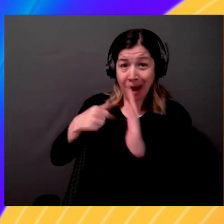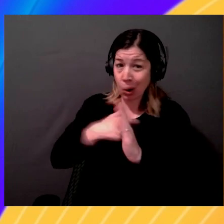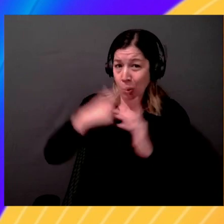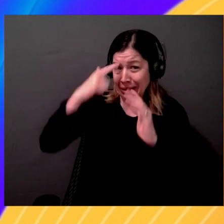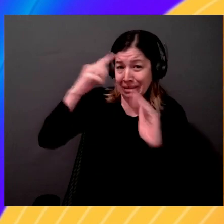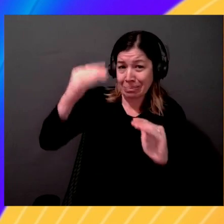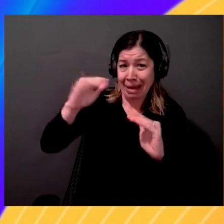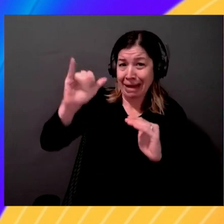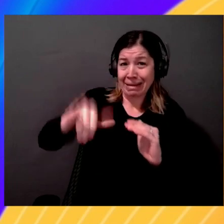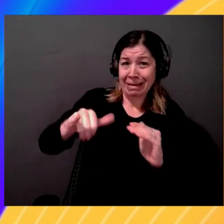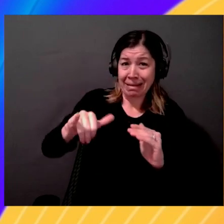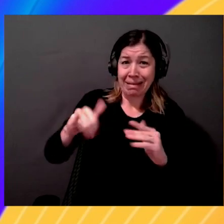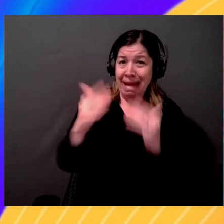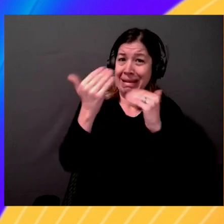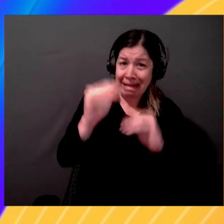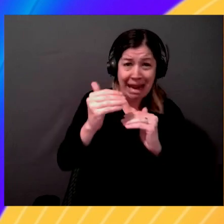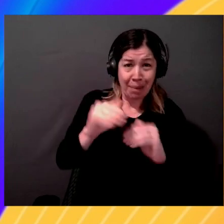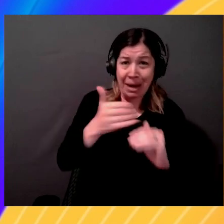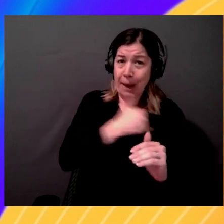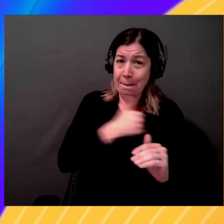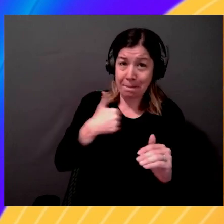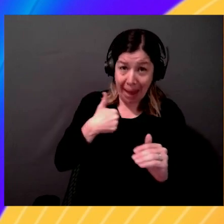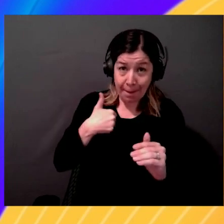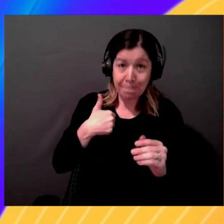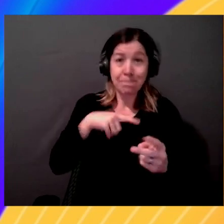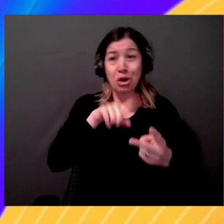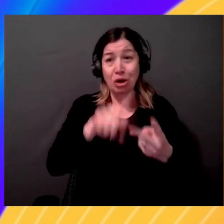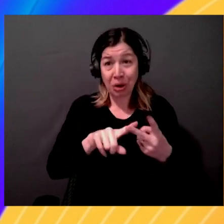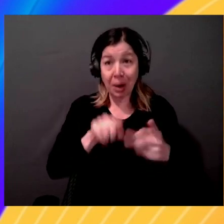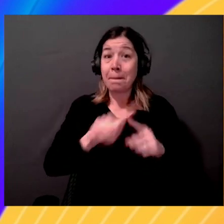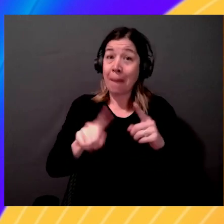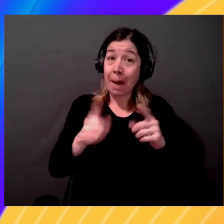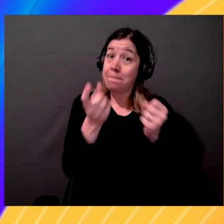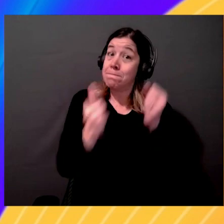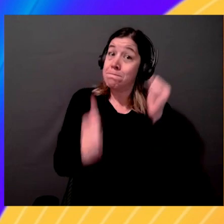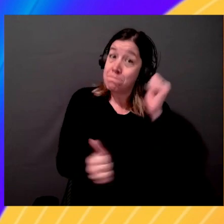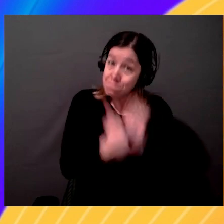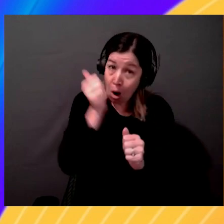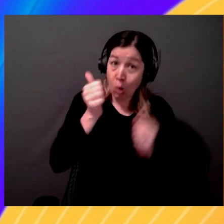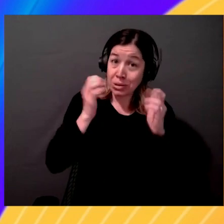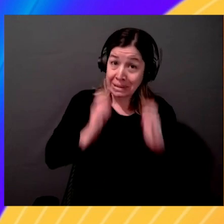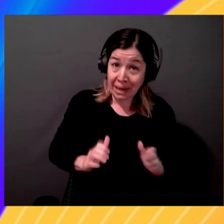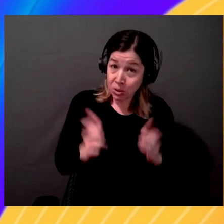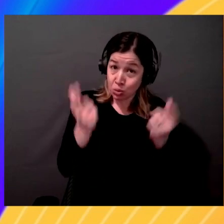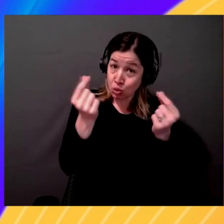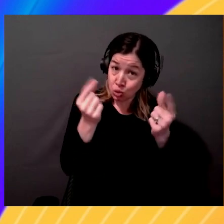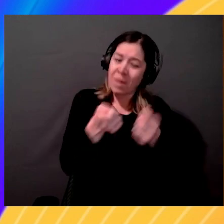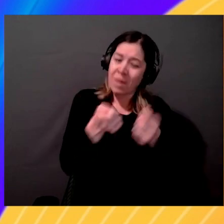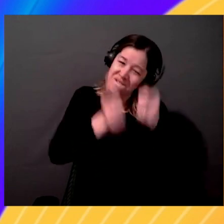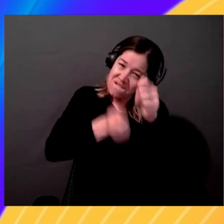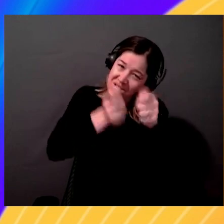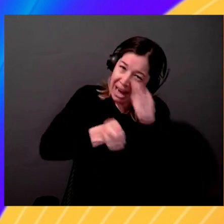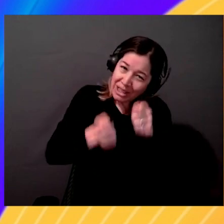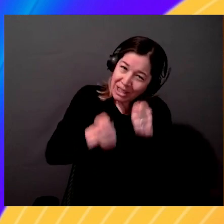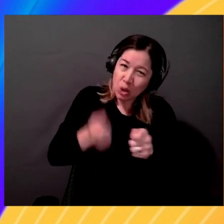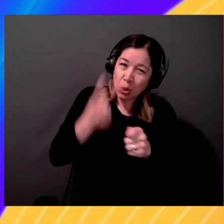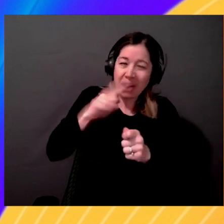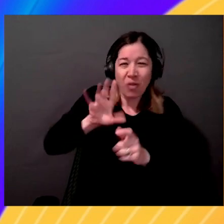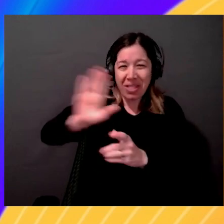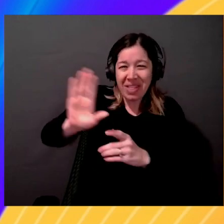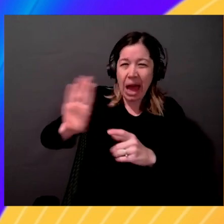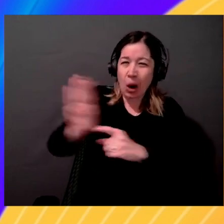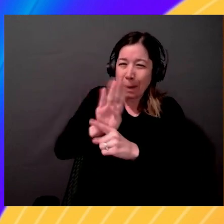vast majority of our customers are going to be fine-tuning for their business needs, as well as leveraging the existing foundation models to build